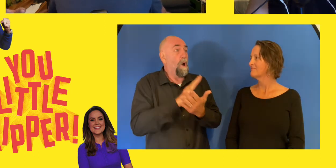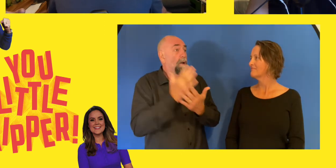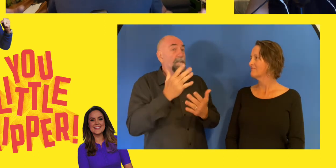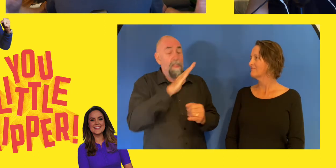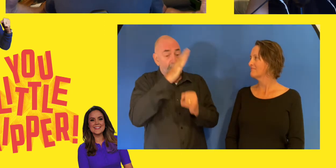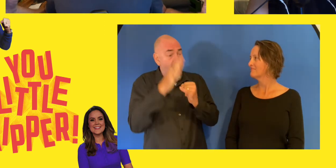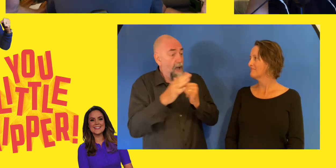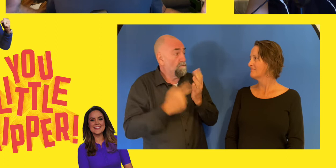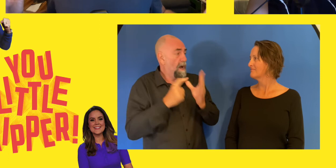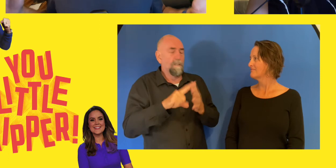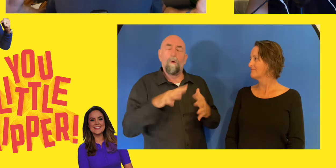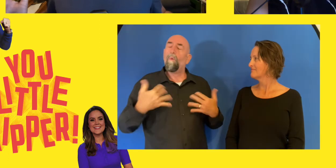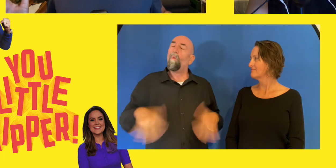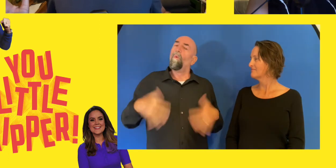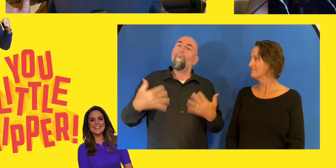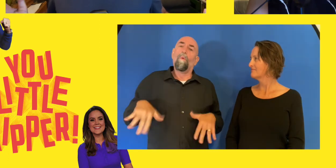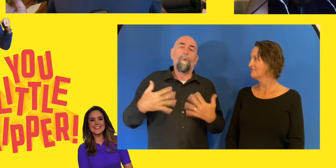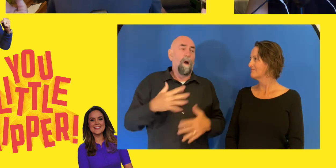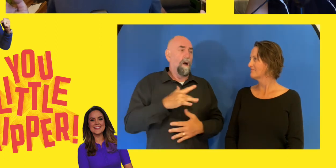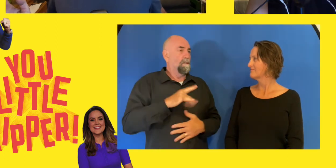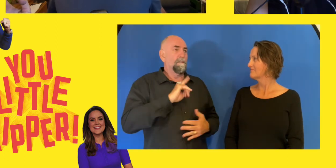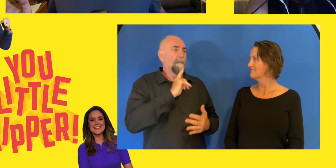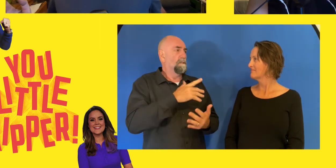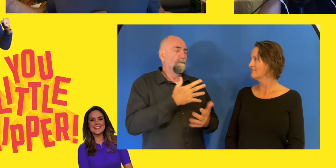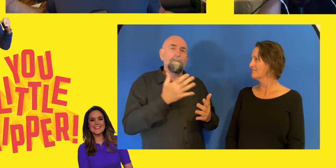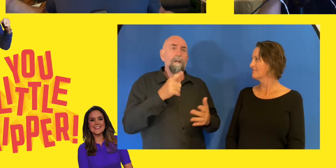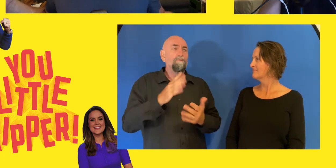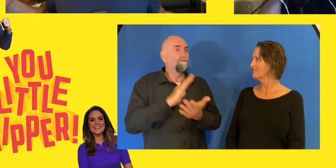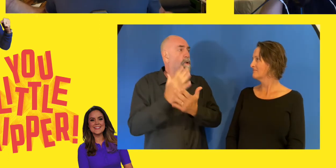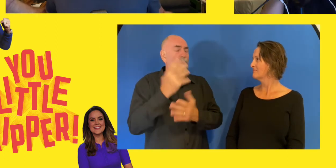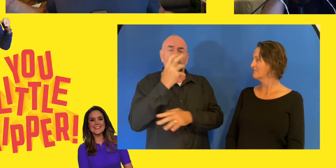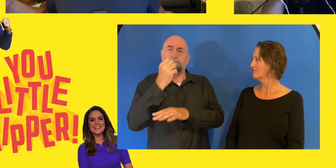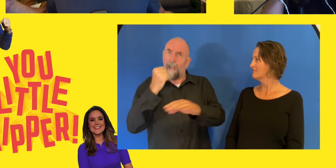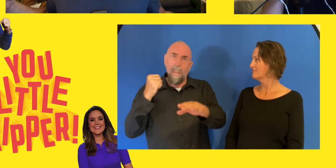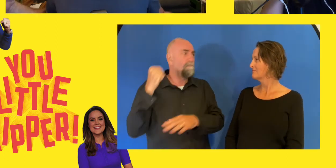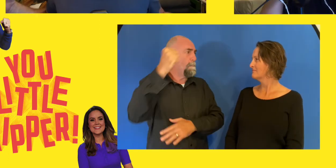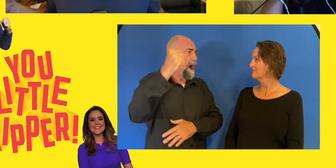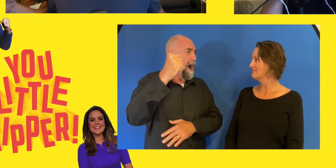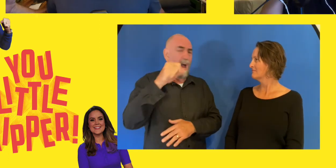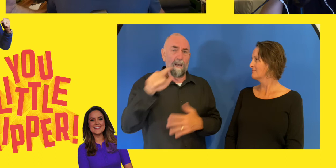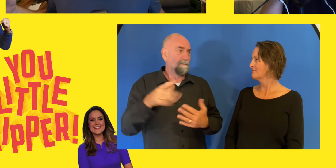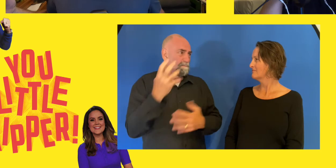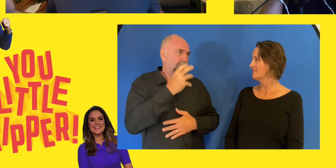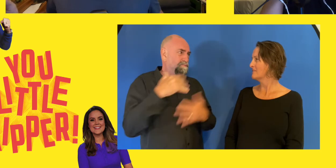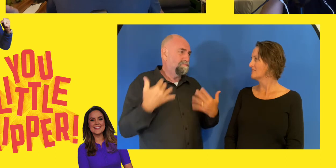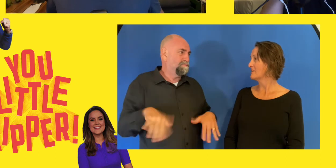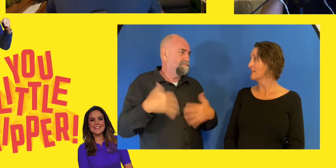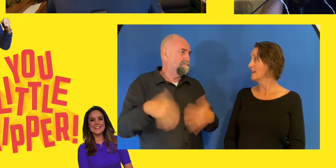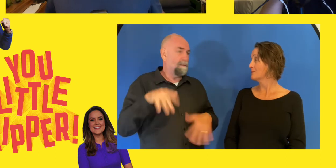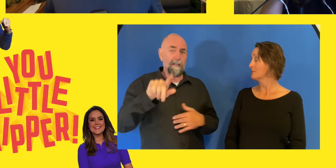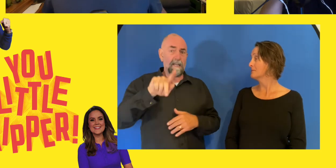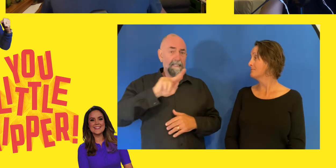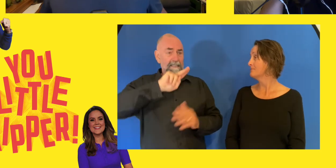Georgie, because this is the penultimate, you little ripper. Does it get more gravity than this? I don't think so. You and I have so